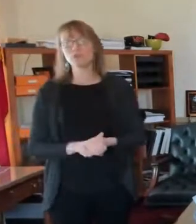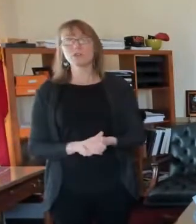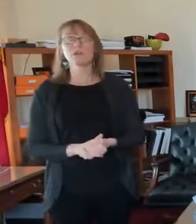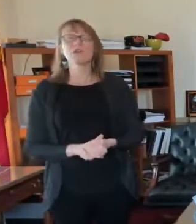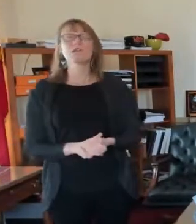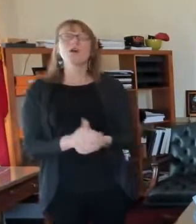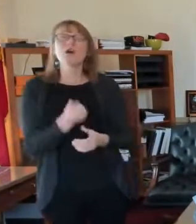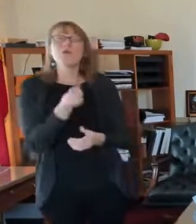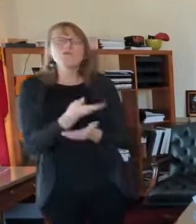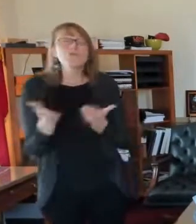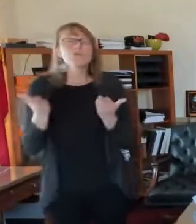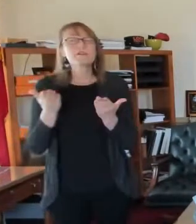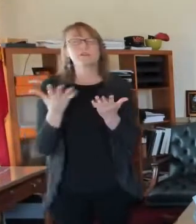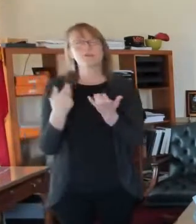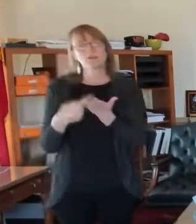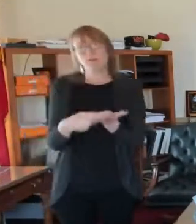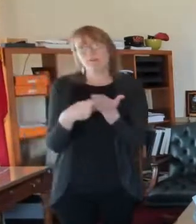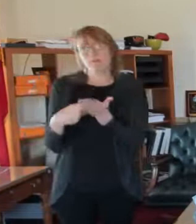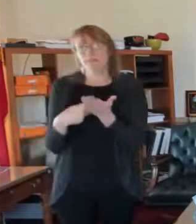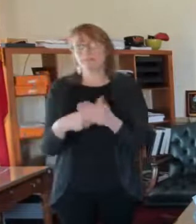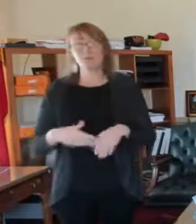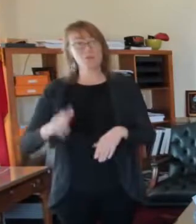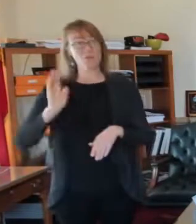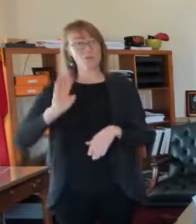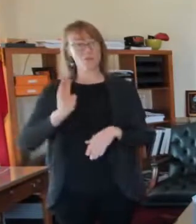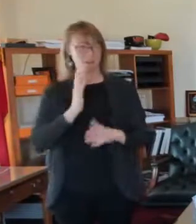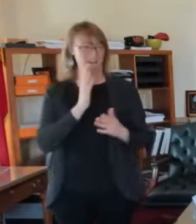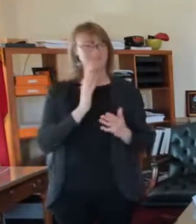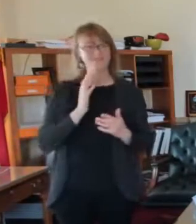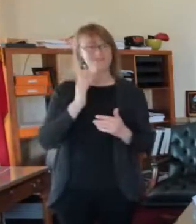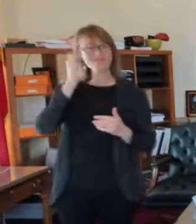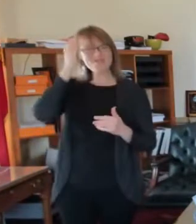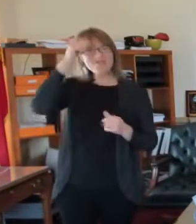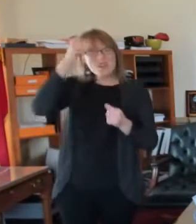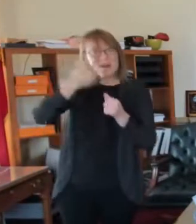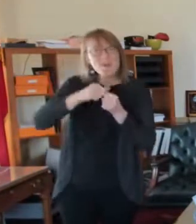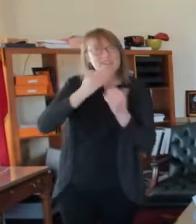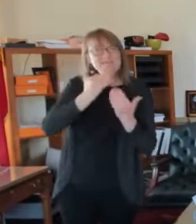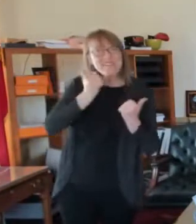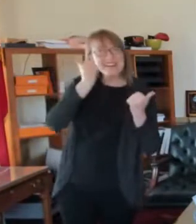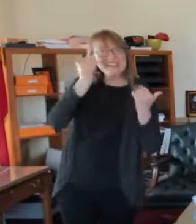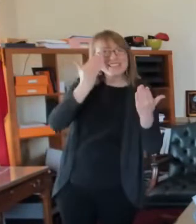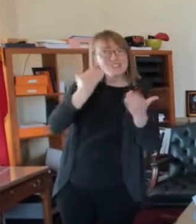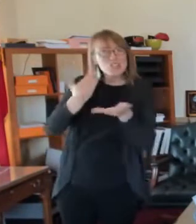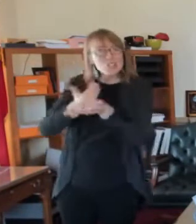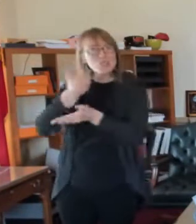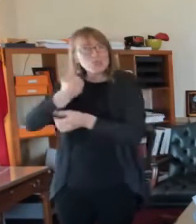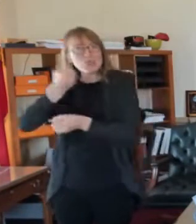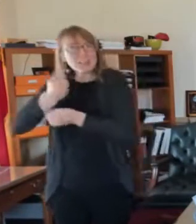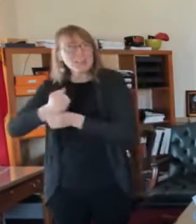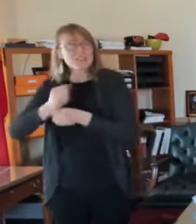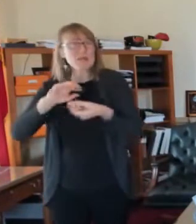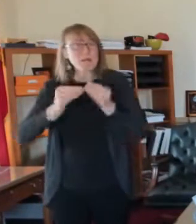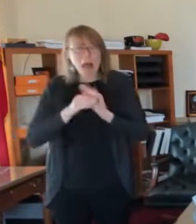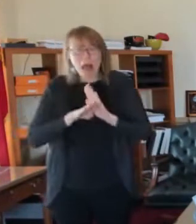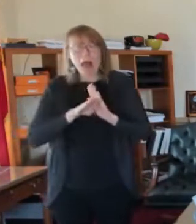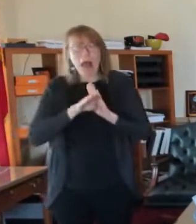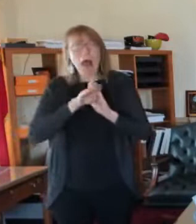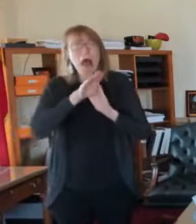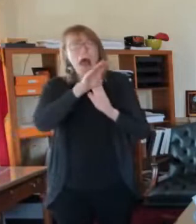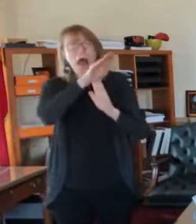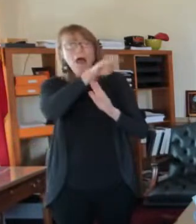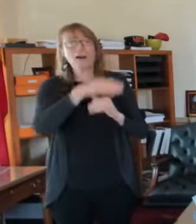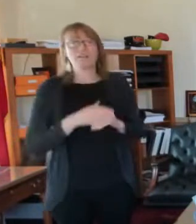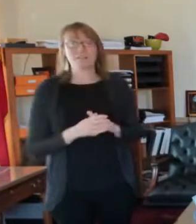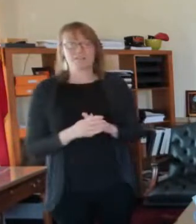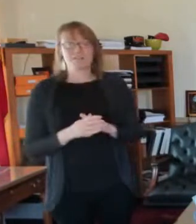high from Thanksgiving to New Year's or a little after that. Uh, I think a lot of people realized